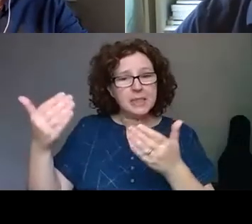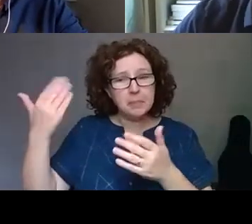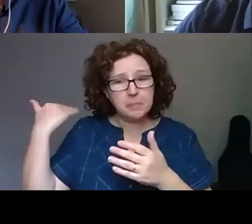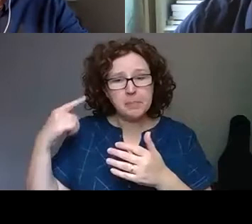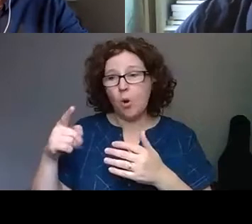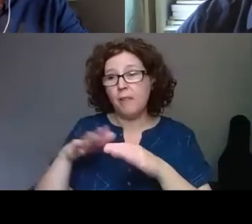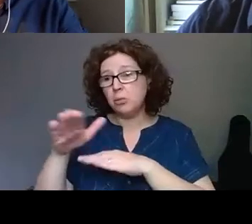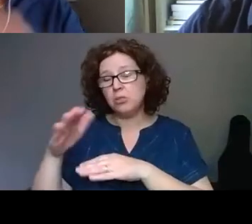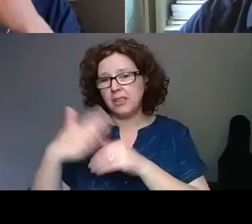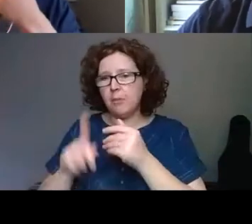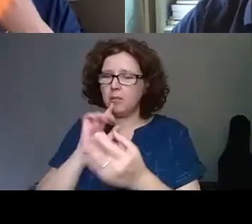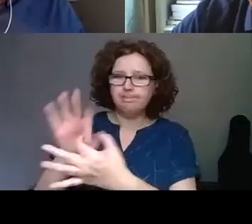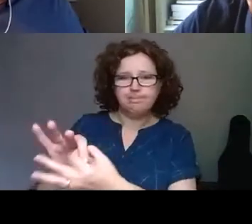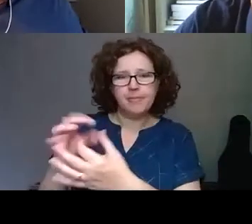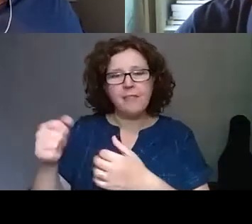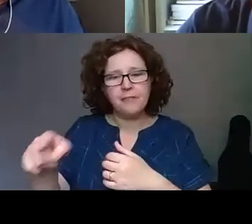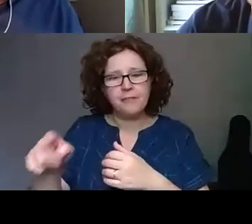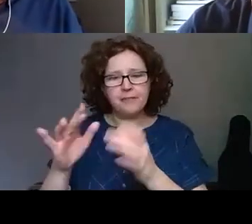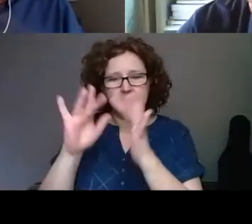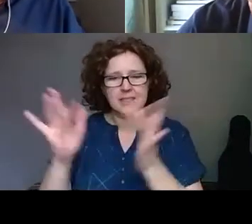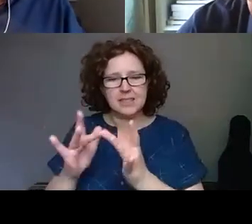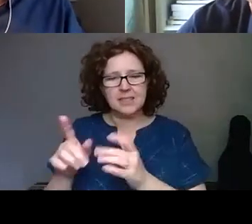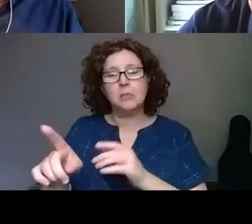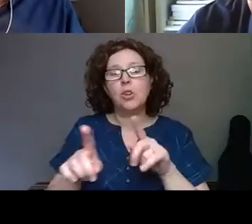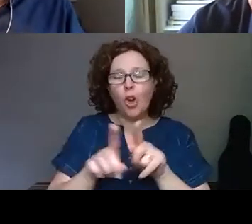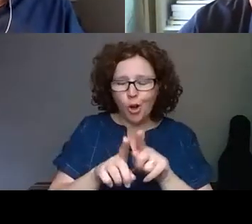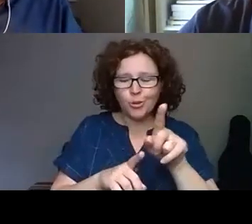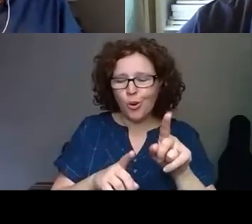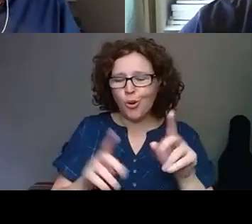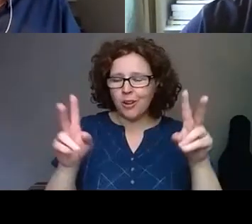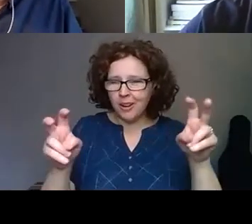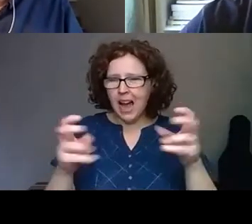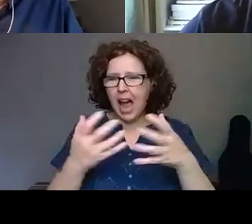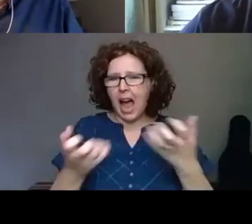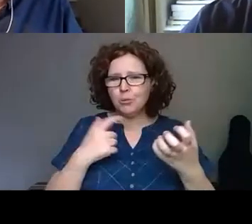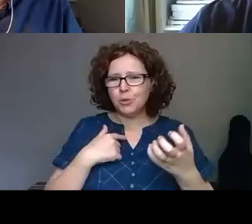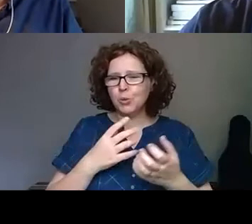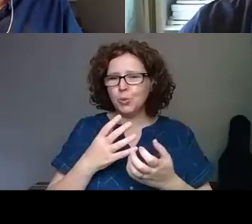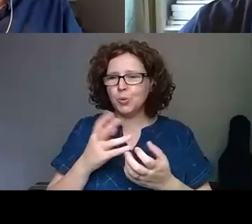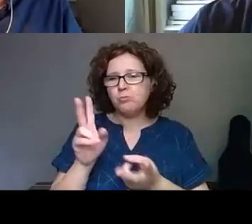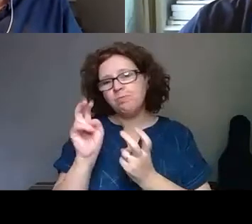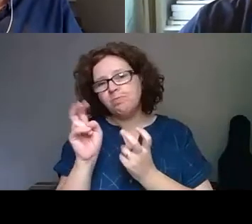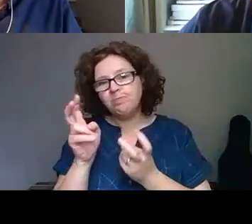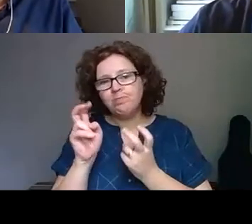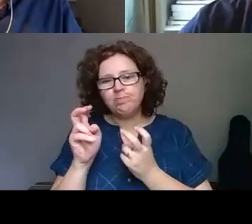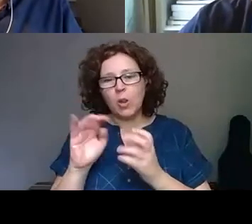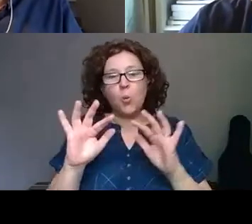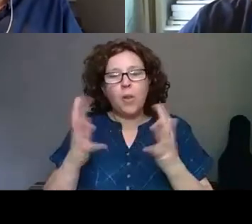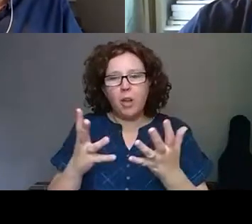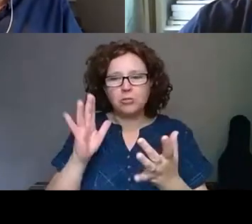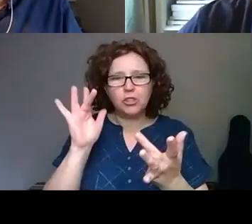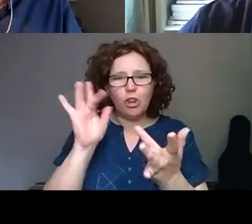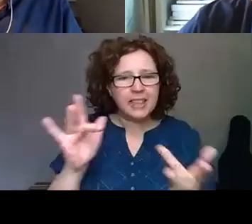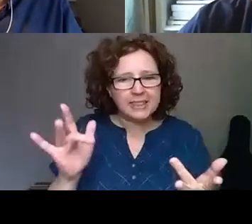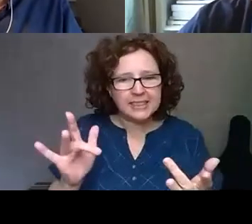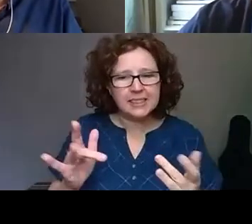And on the other hand, contactless consumption, contactless delivery service ruled by algorithm, digital